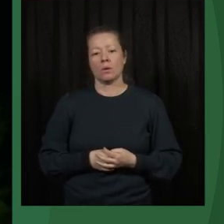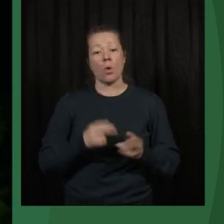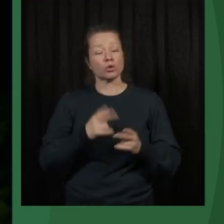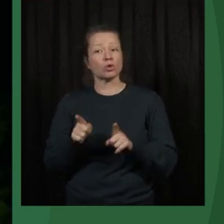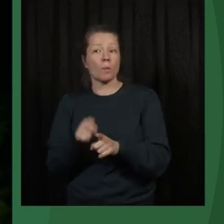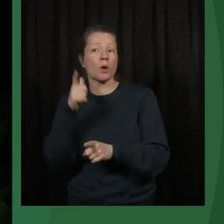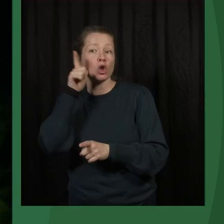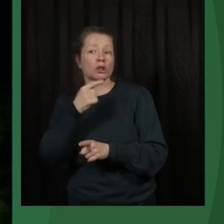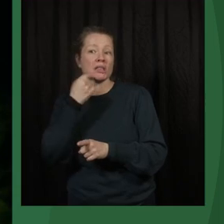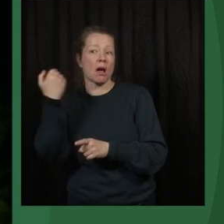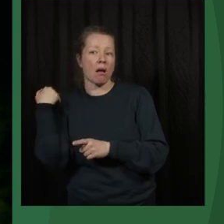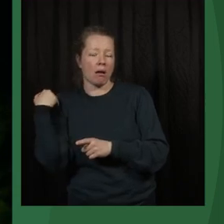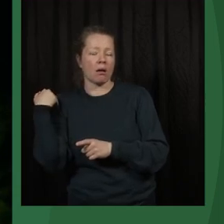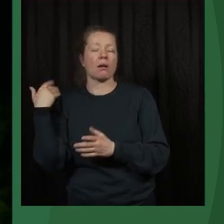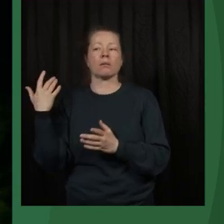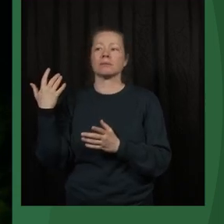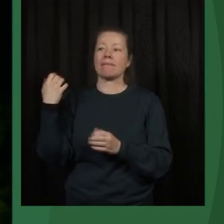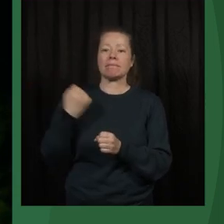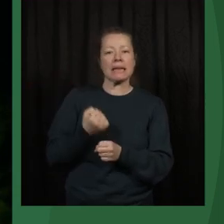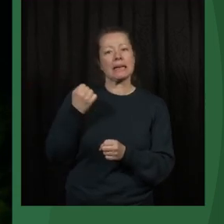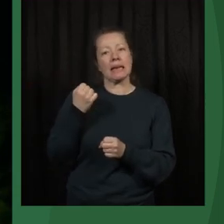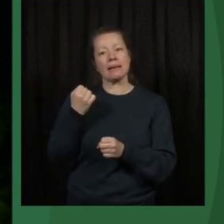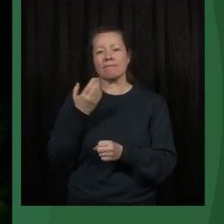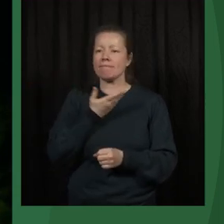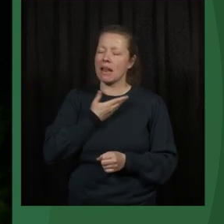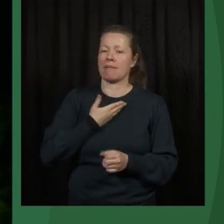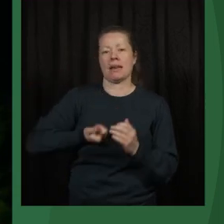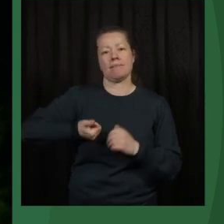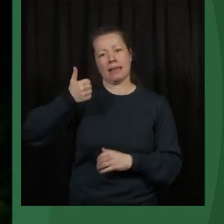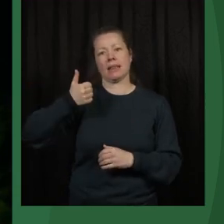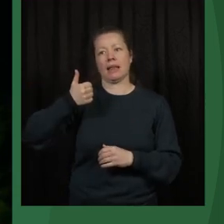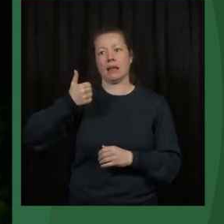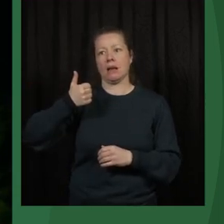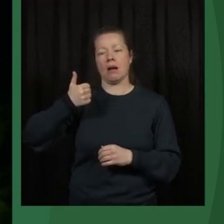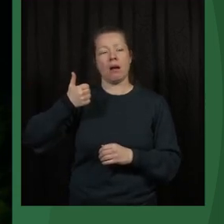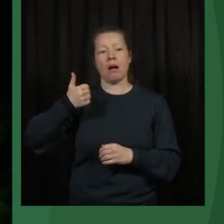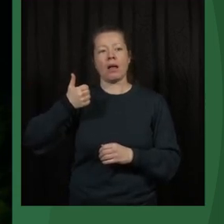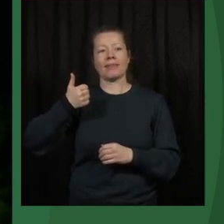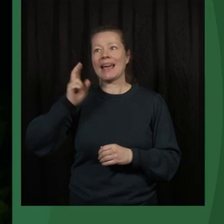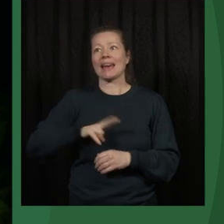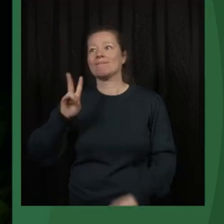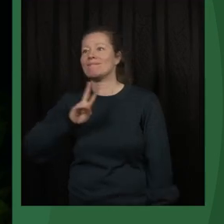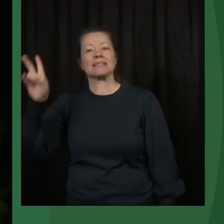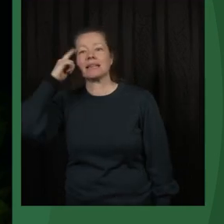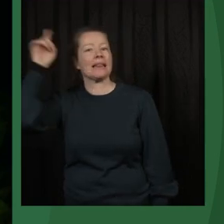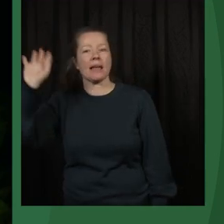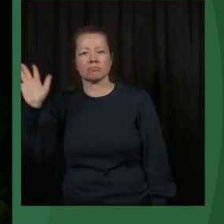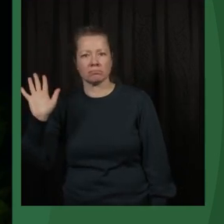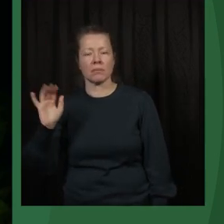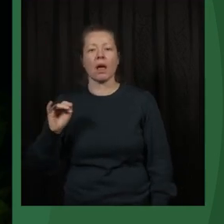Liza said there, it's really of most importance that this is not an Western ideas. And